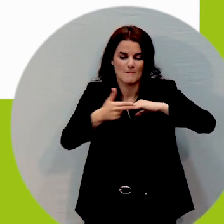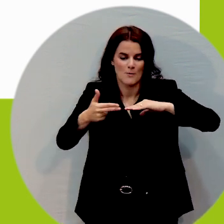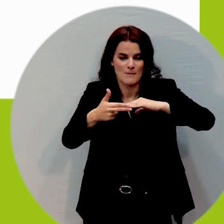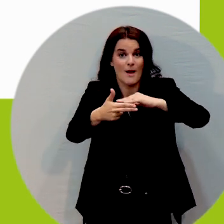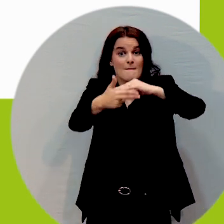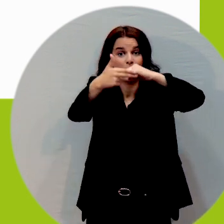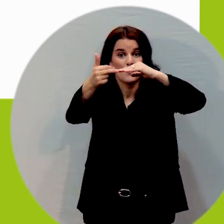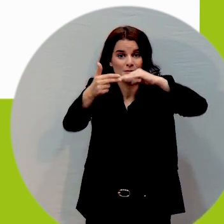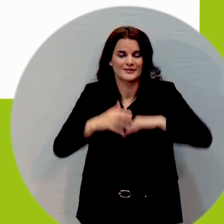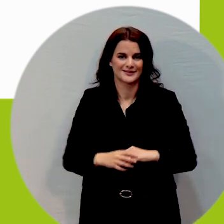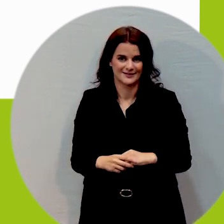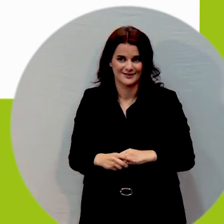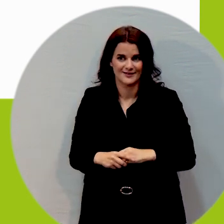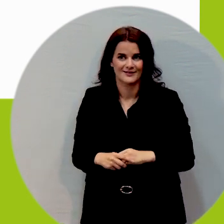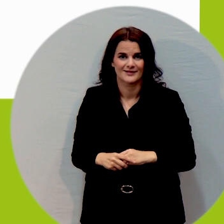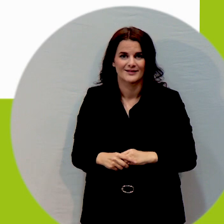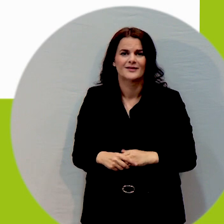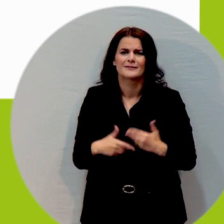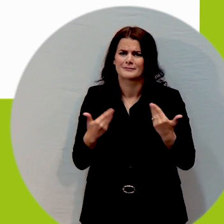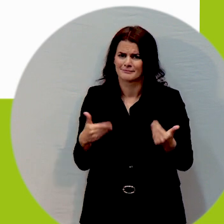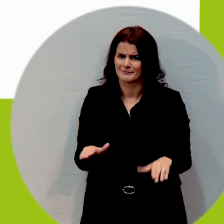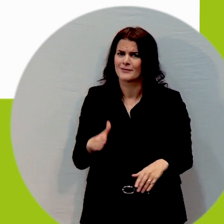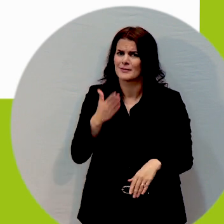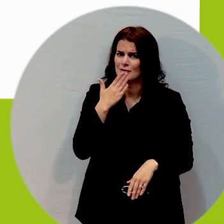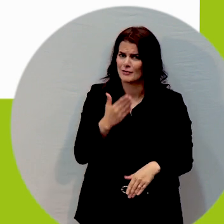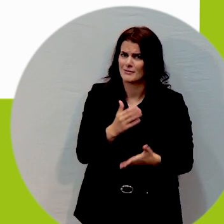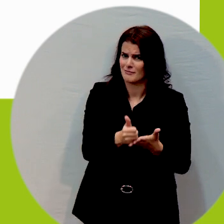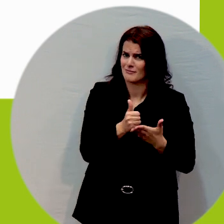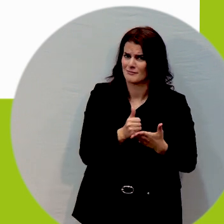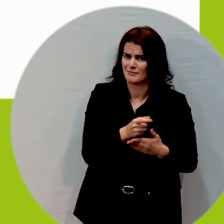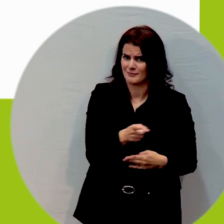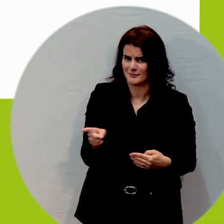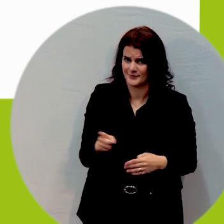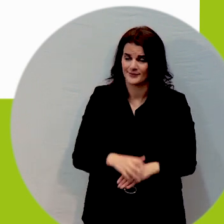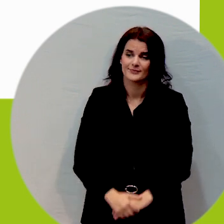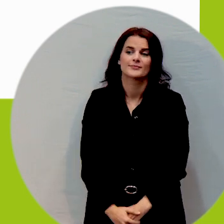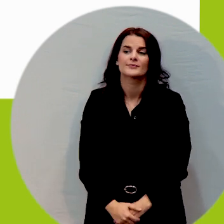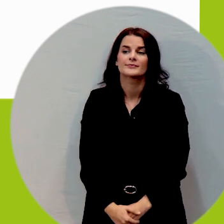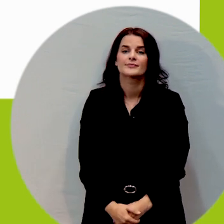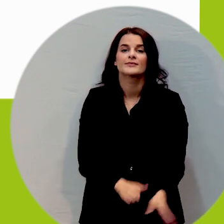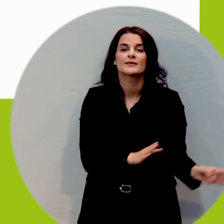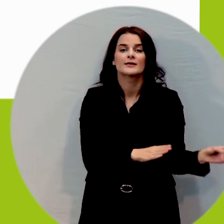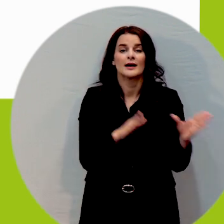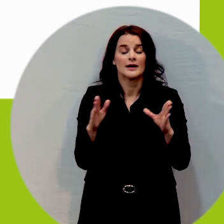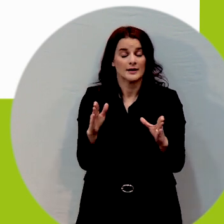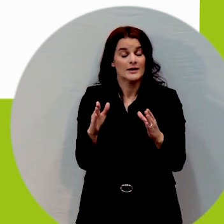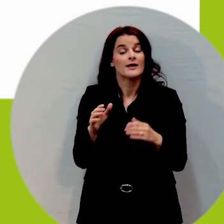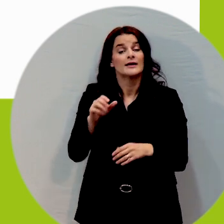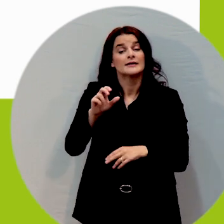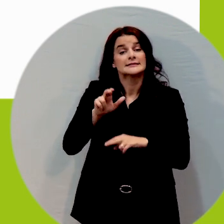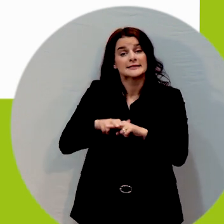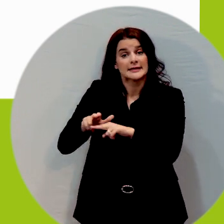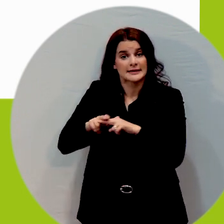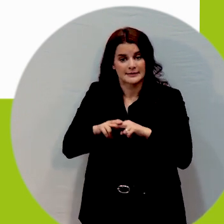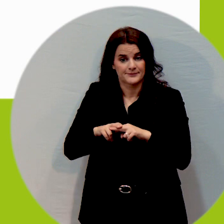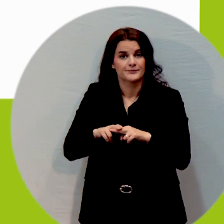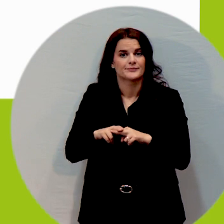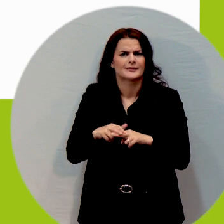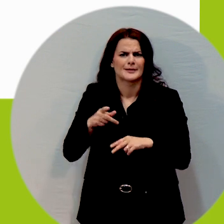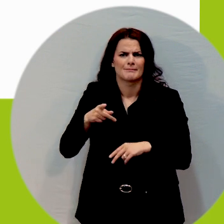seating the parks have a wealth of seating and it's absolutely fantastic